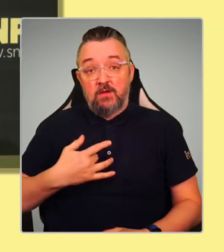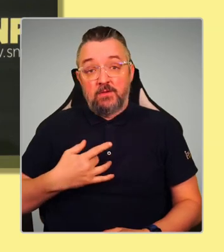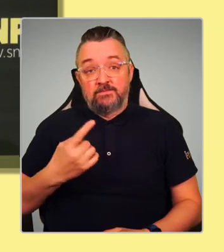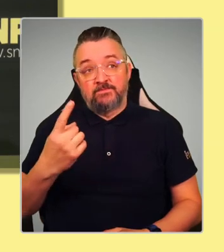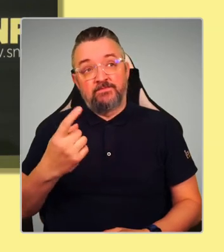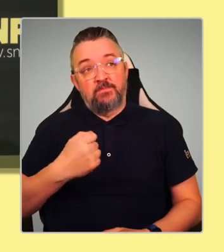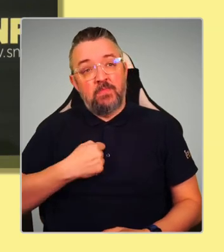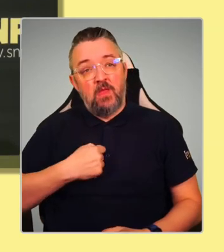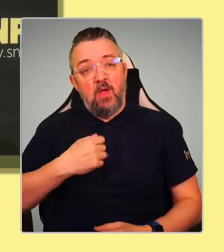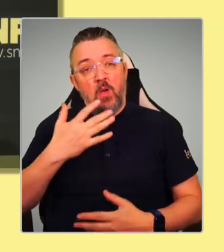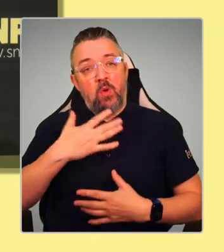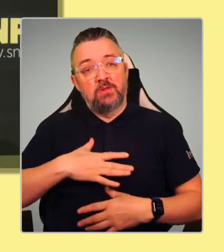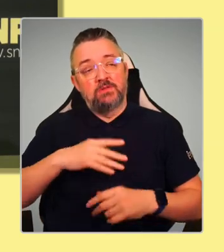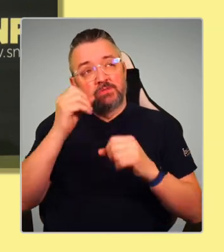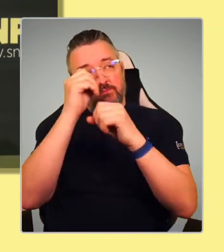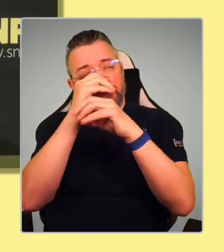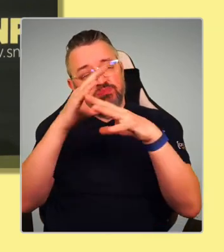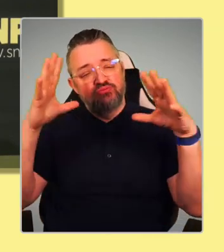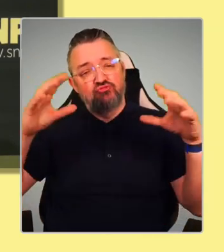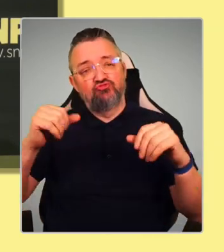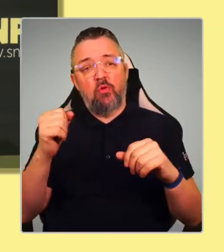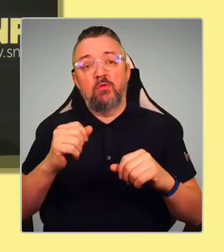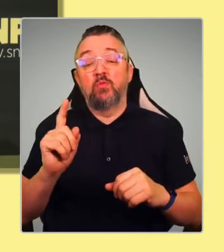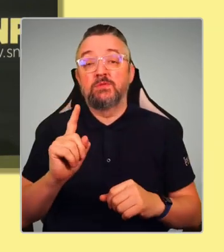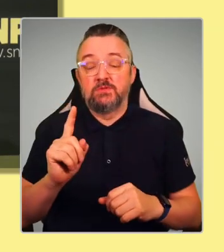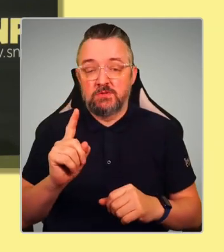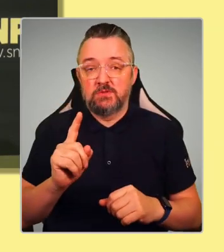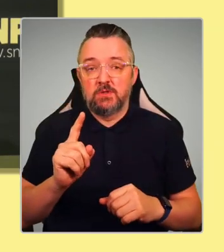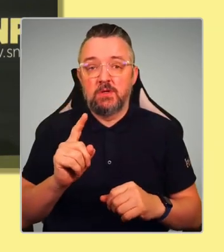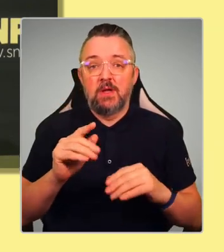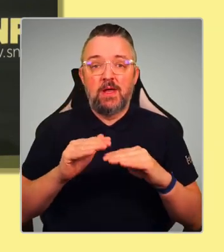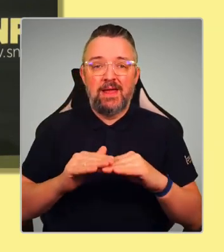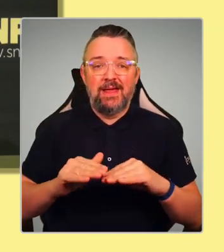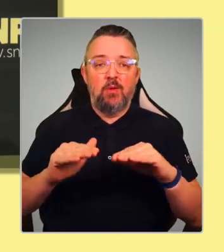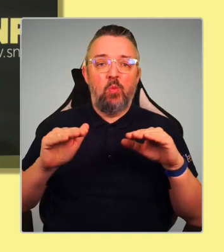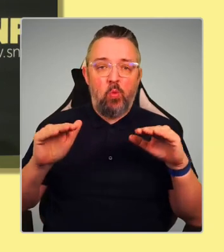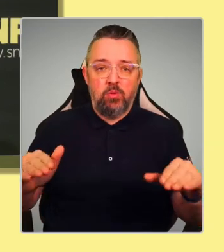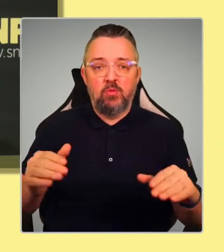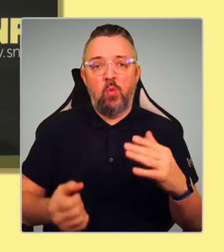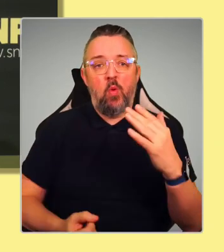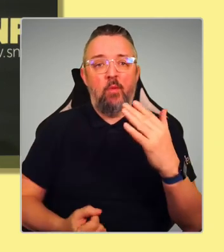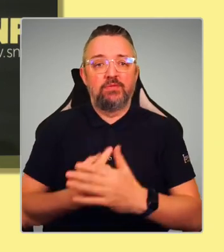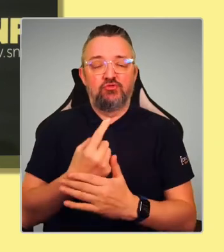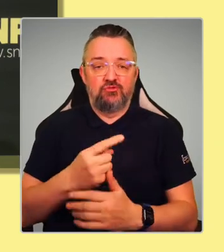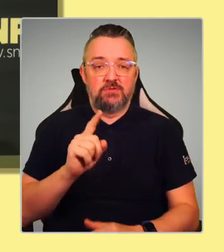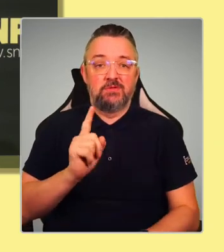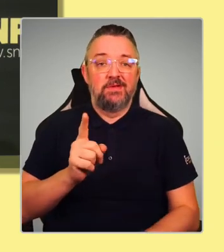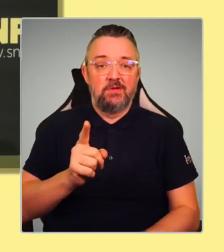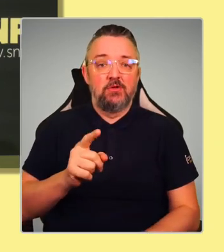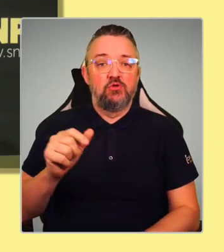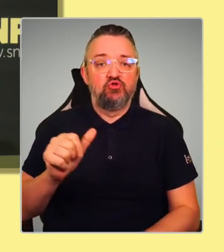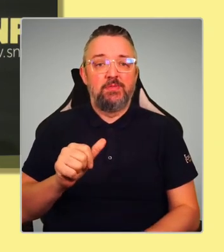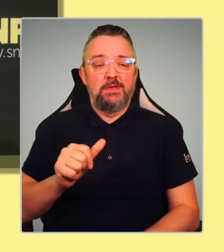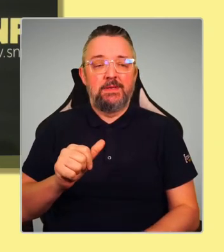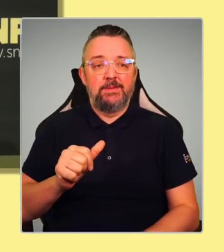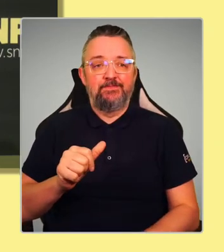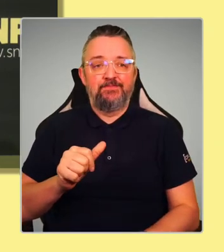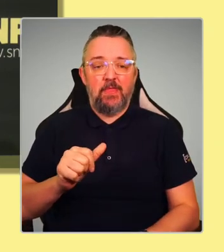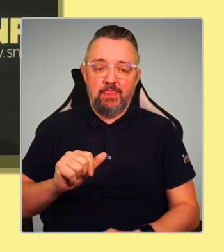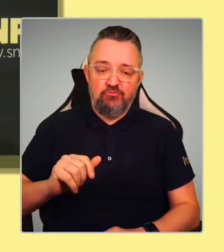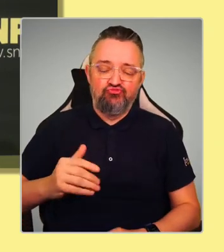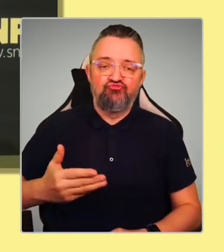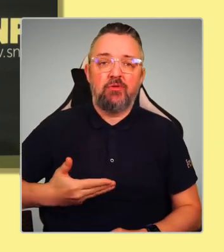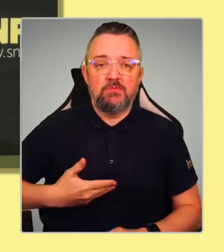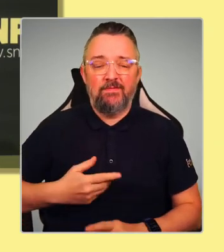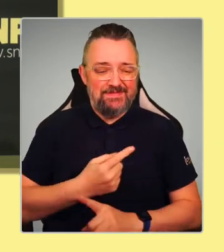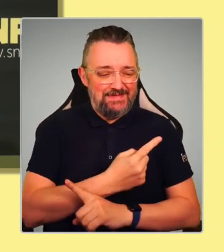Scotland become, it is that equality of opportunity should be the birthright of every child, irrespective of where you're born